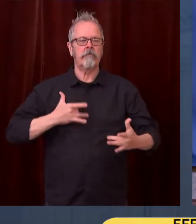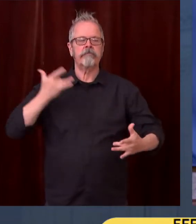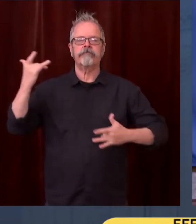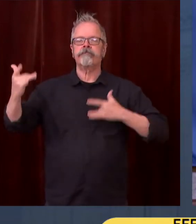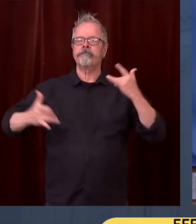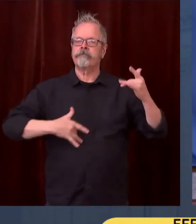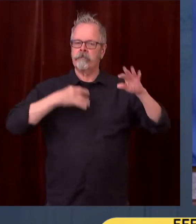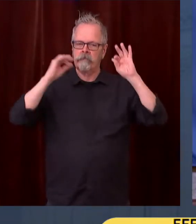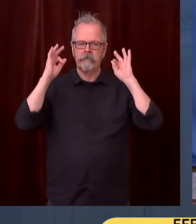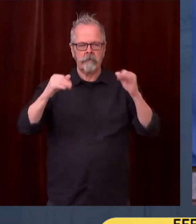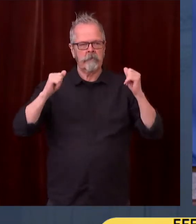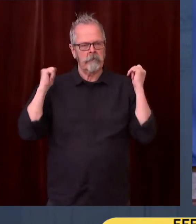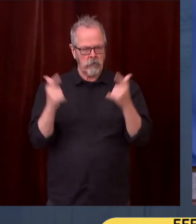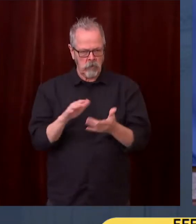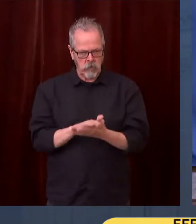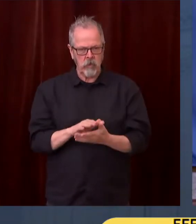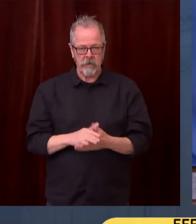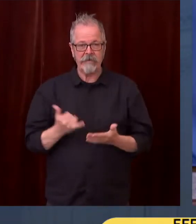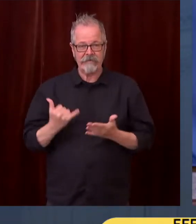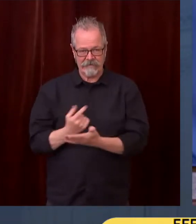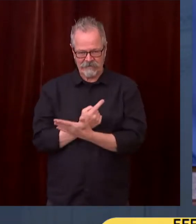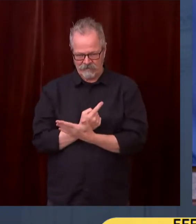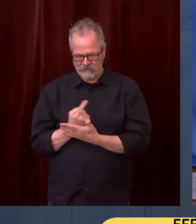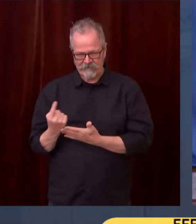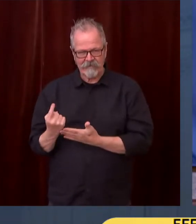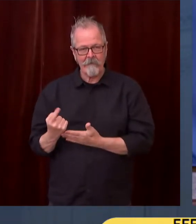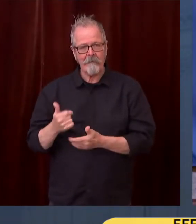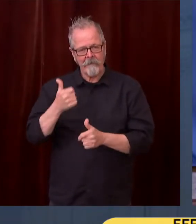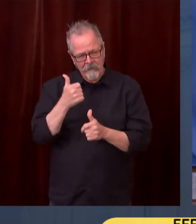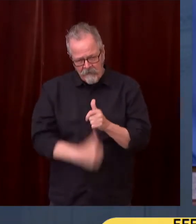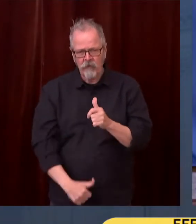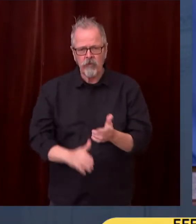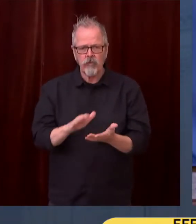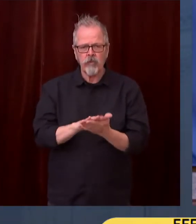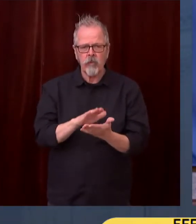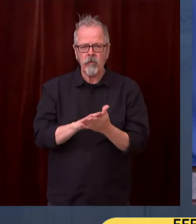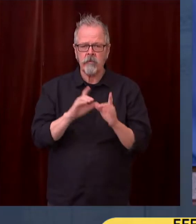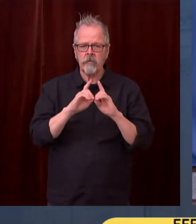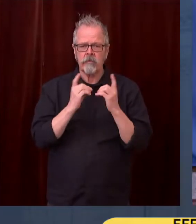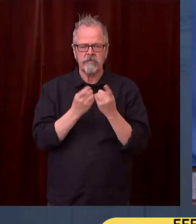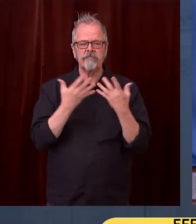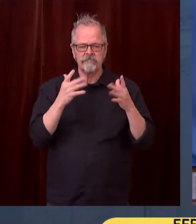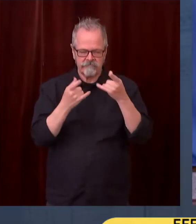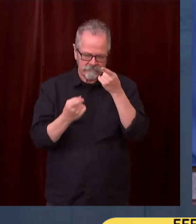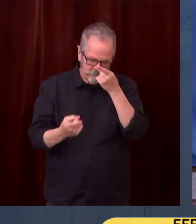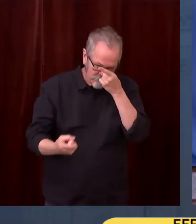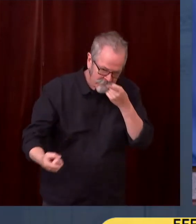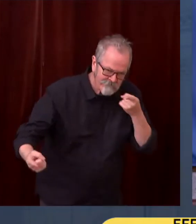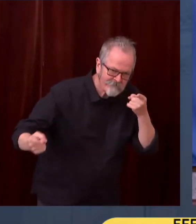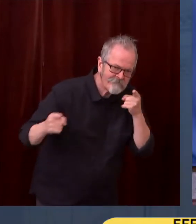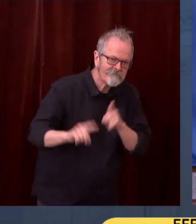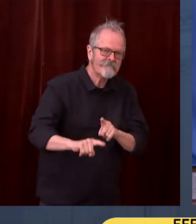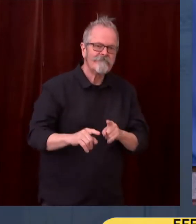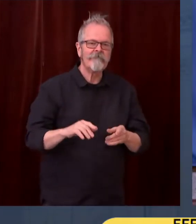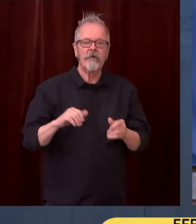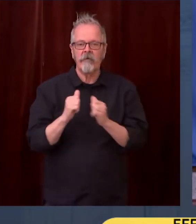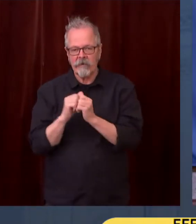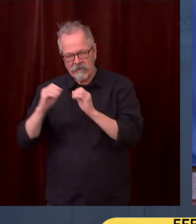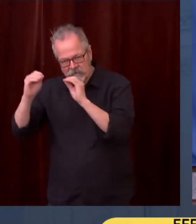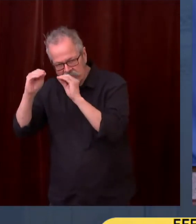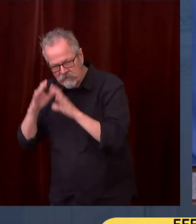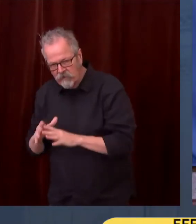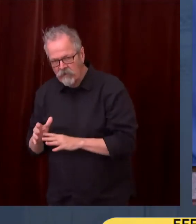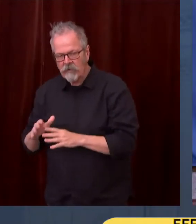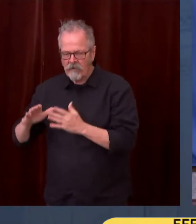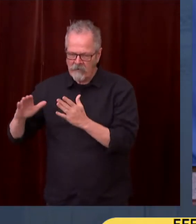state of Washington has reached agreement with their educators to return to the classroom in accordance with